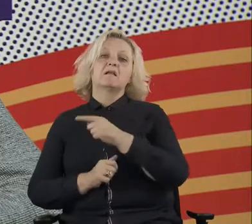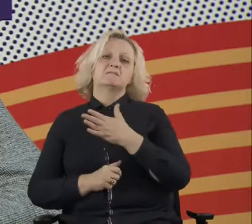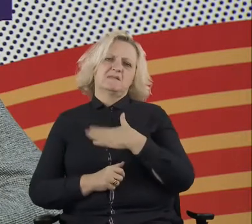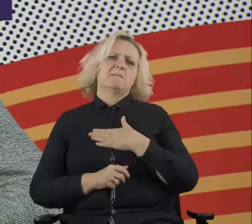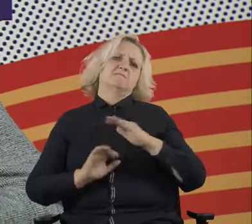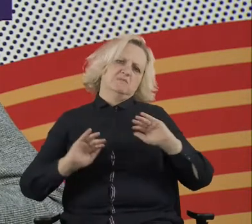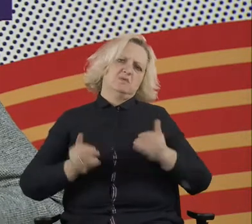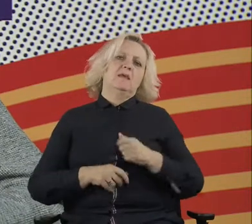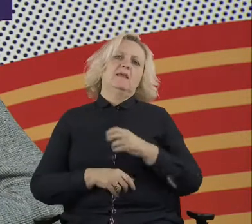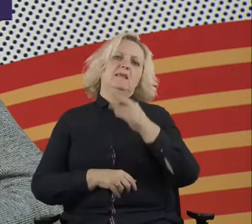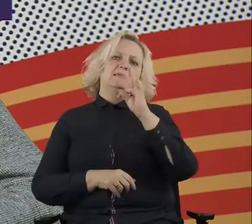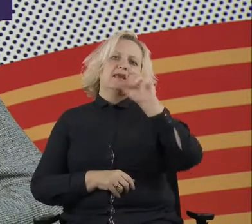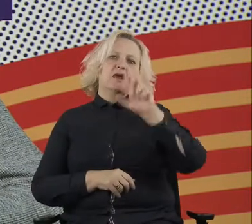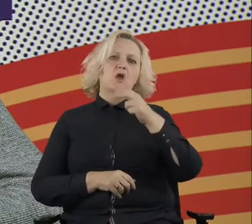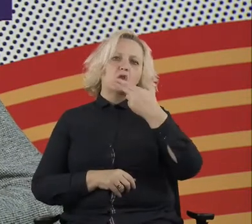uh,